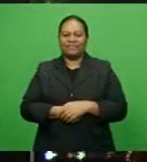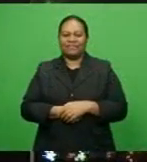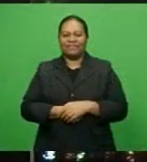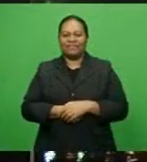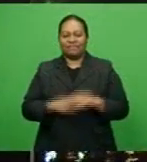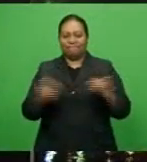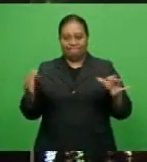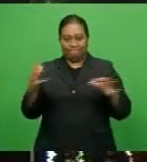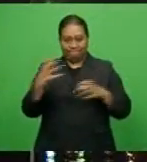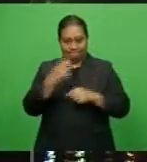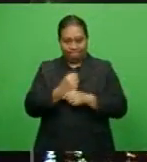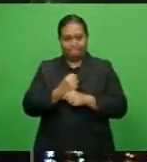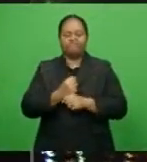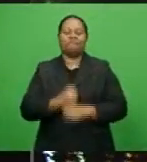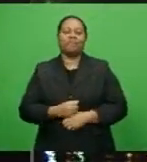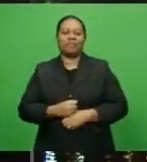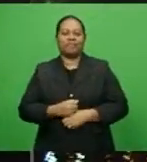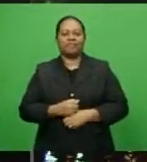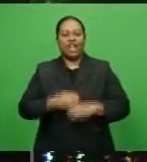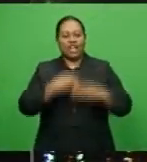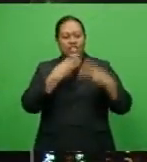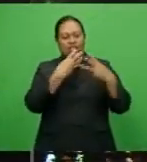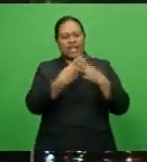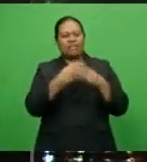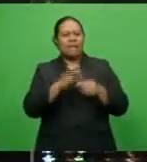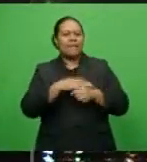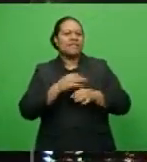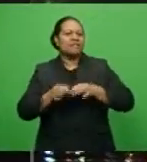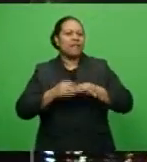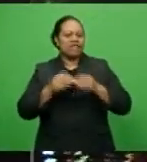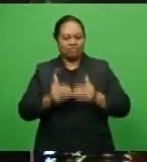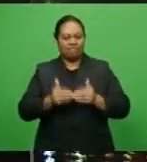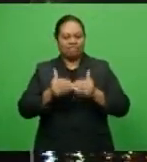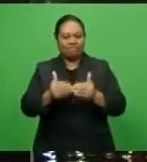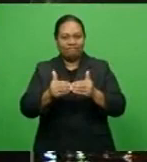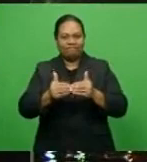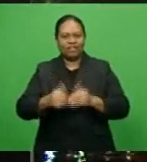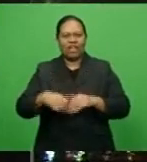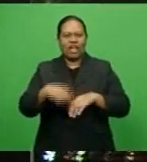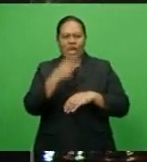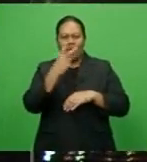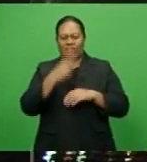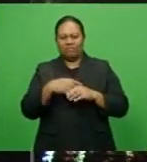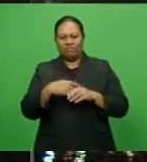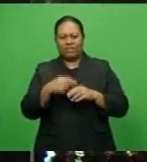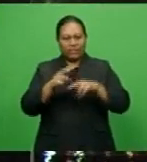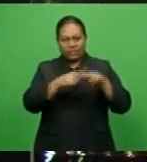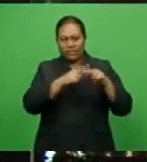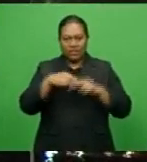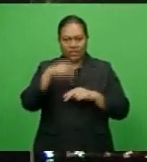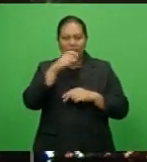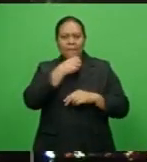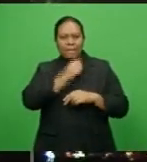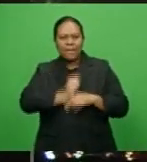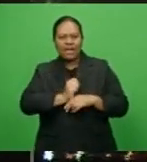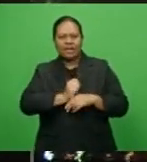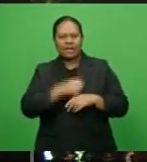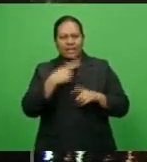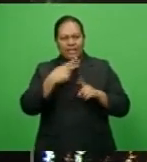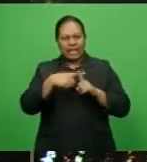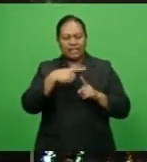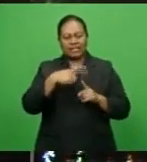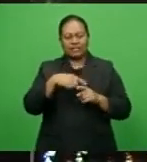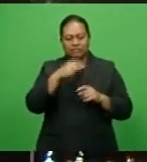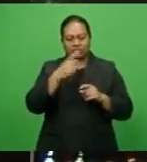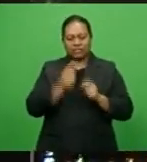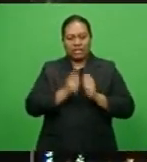Recapping the main stories for tonight. Sidelpa makes plans to move forward. Former Fijian who tested positive for COVID-19 shares experience.